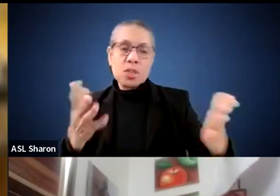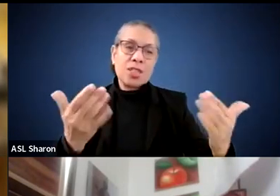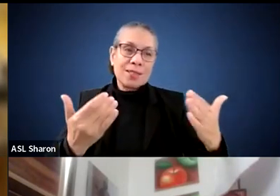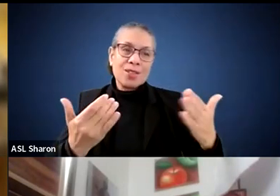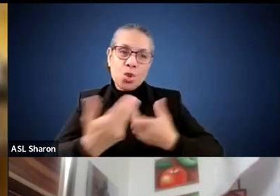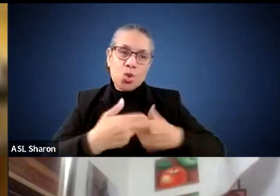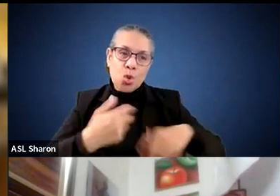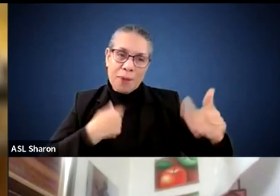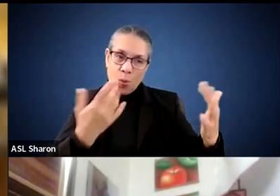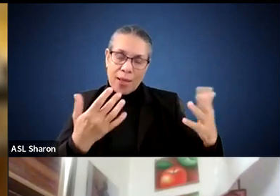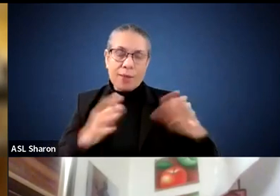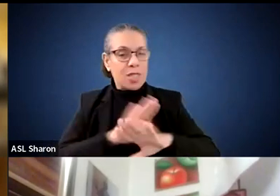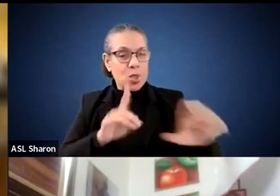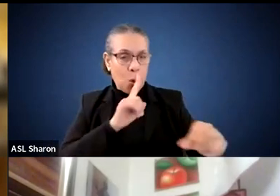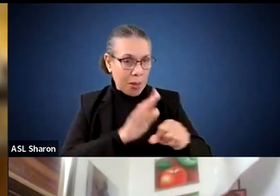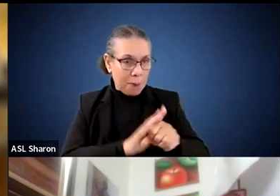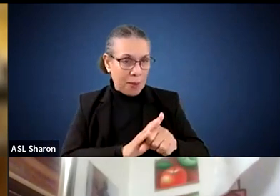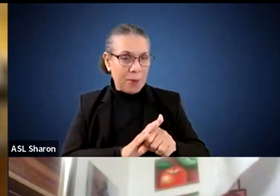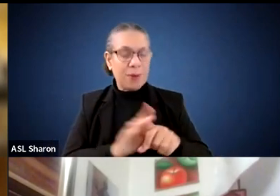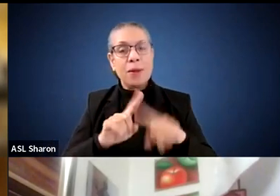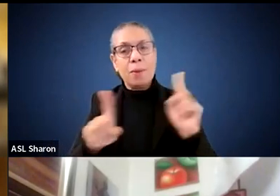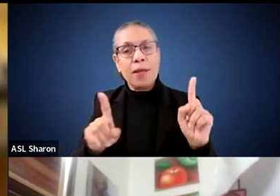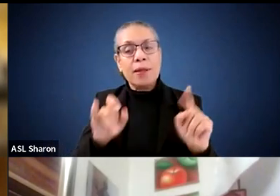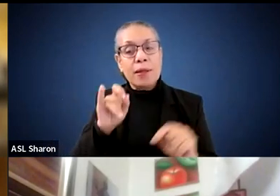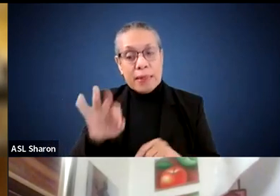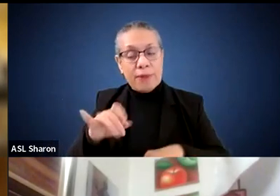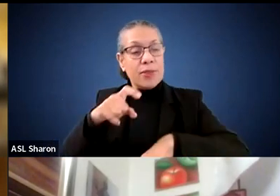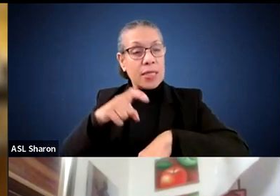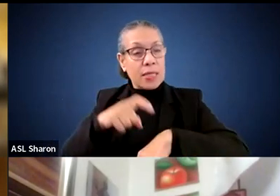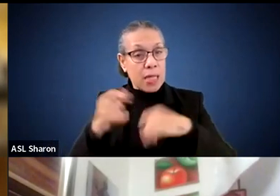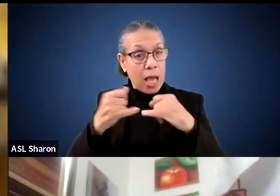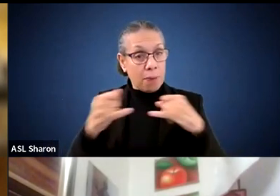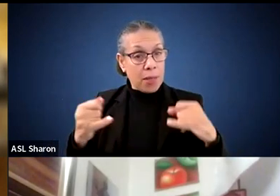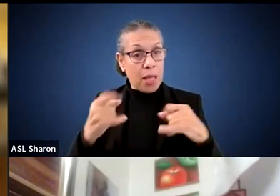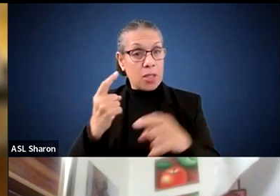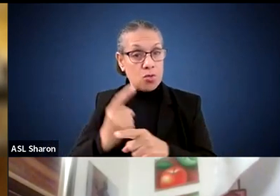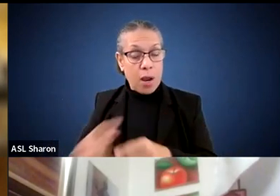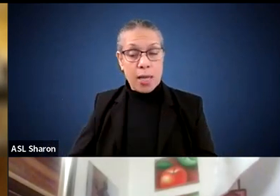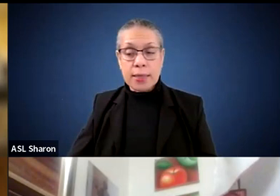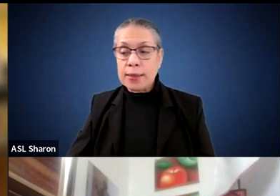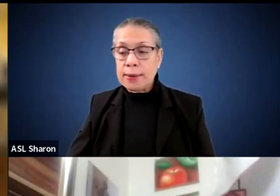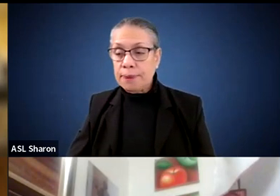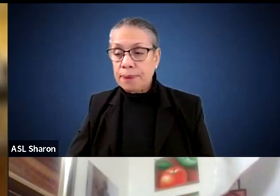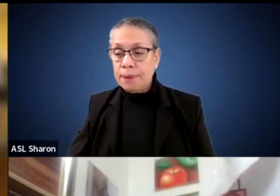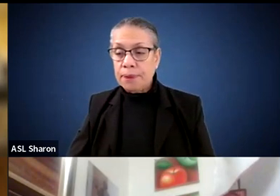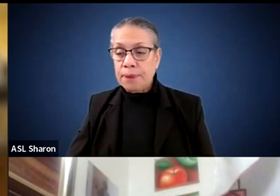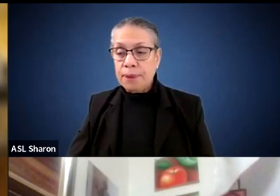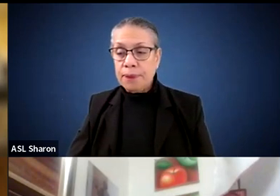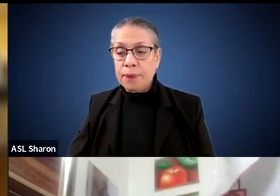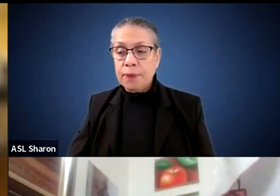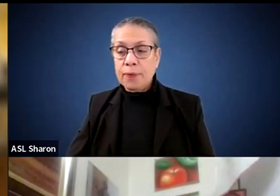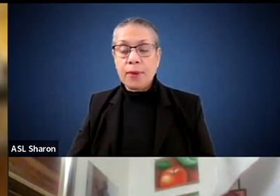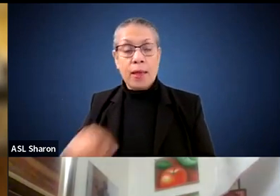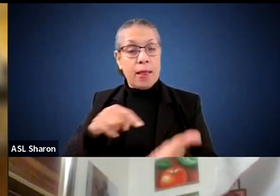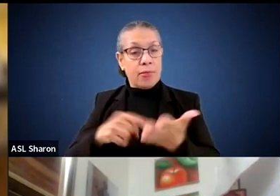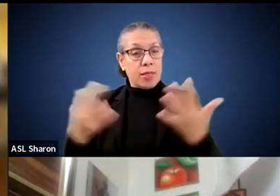know we're no commitments because there's no vote, but just sort of if the timeline rolls as you would like, this merger